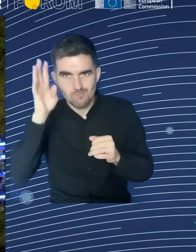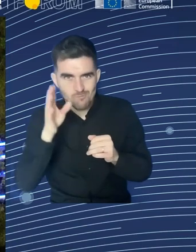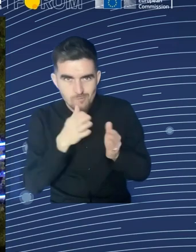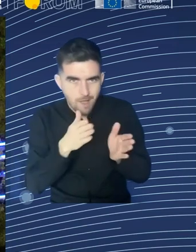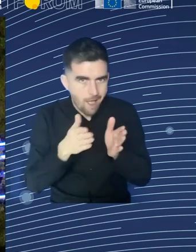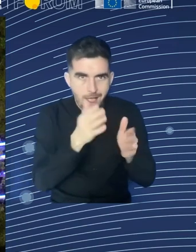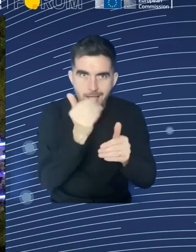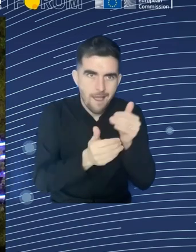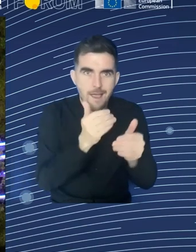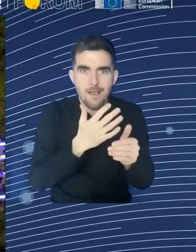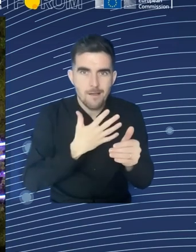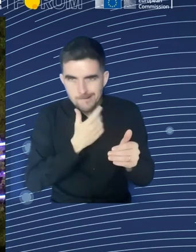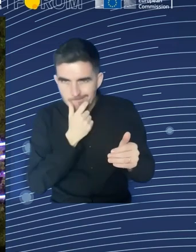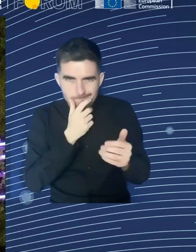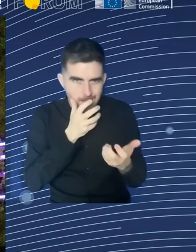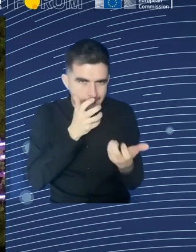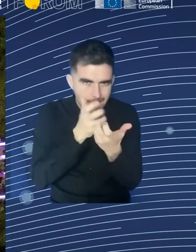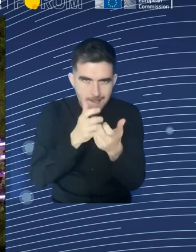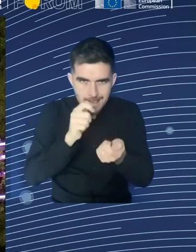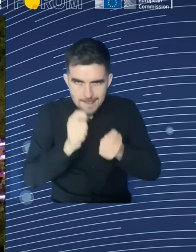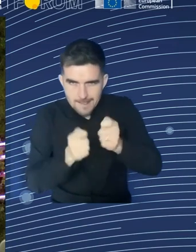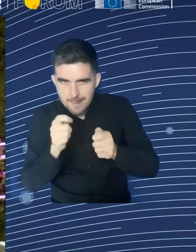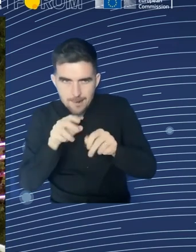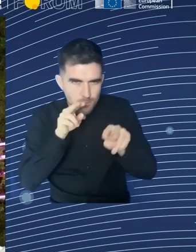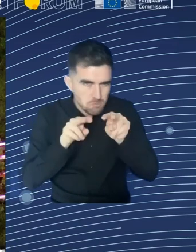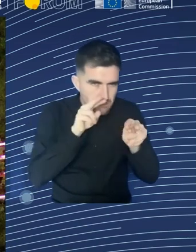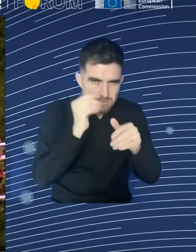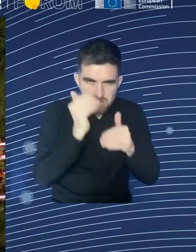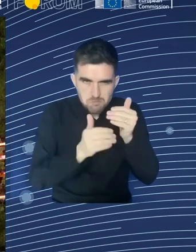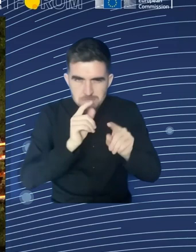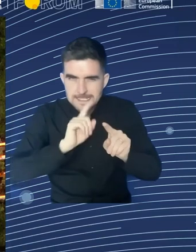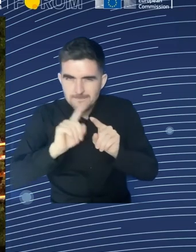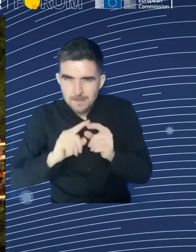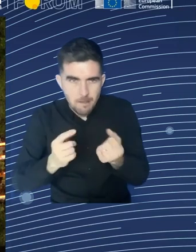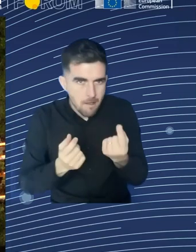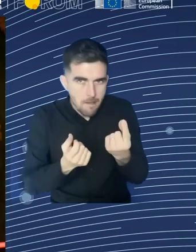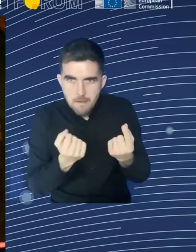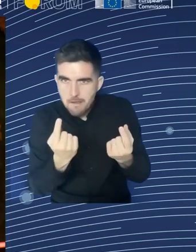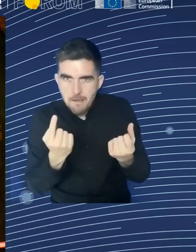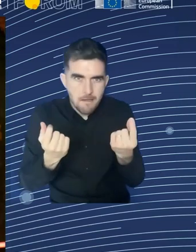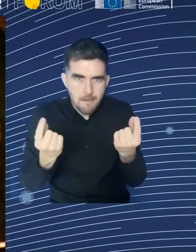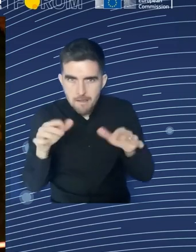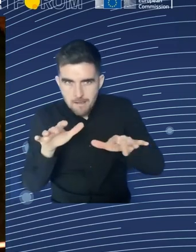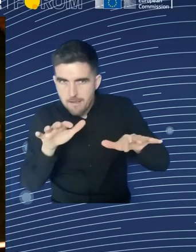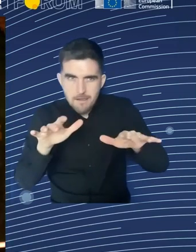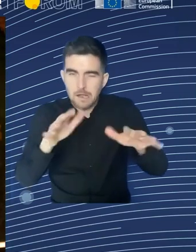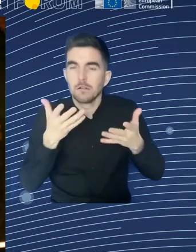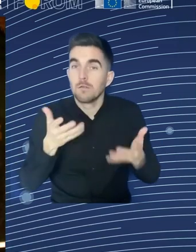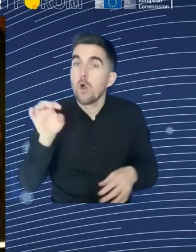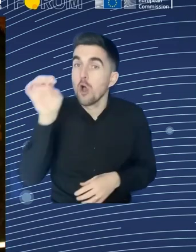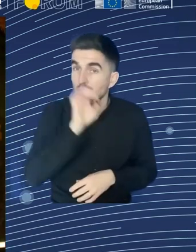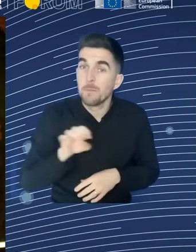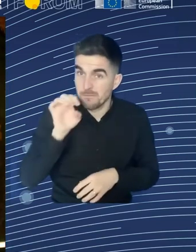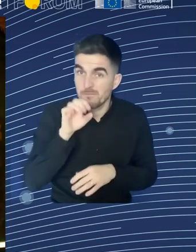fit in the European policies, and will finally bring benefits to the citizens,